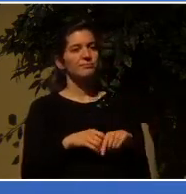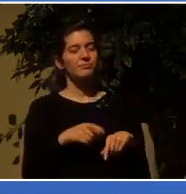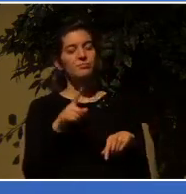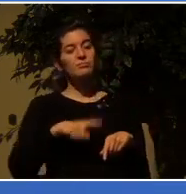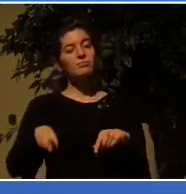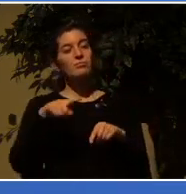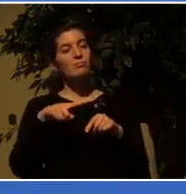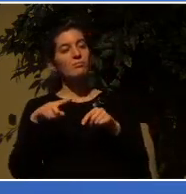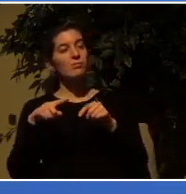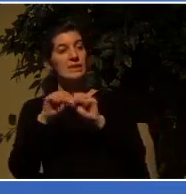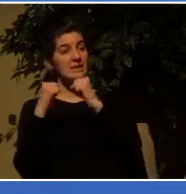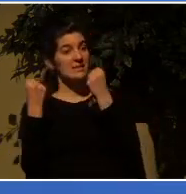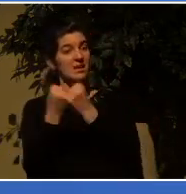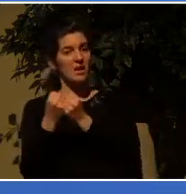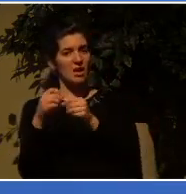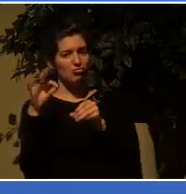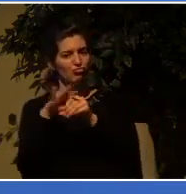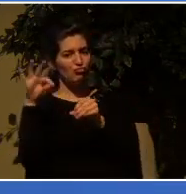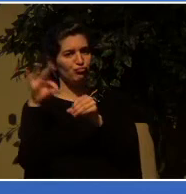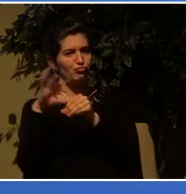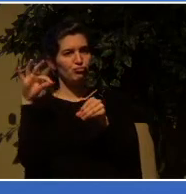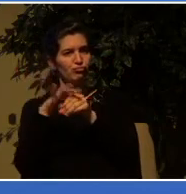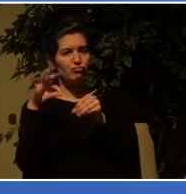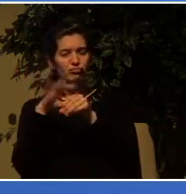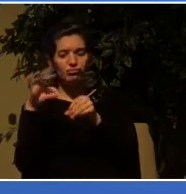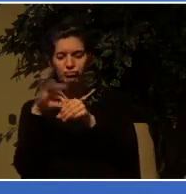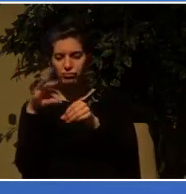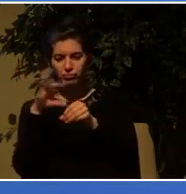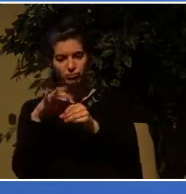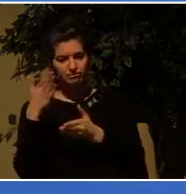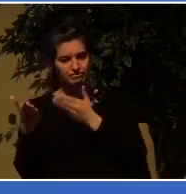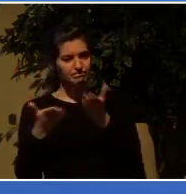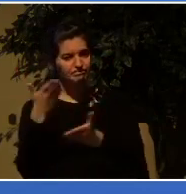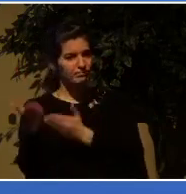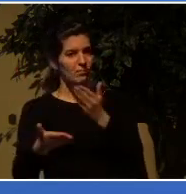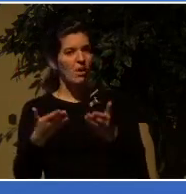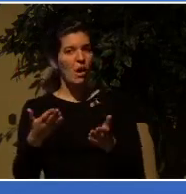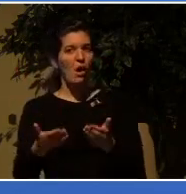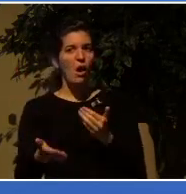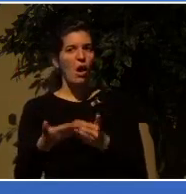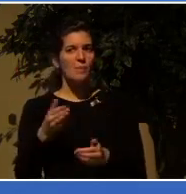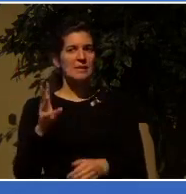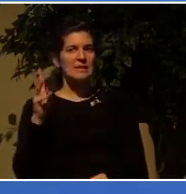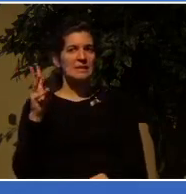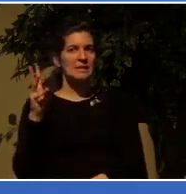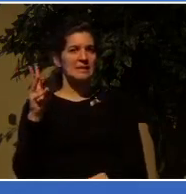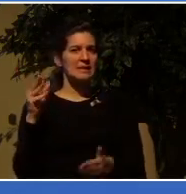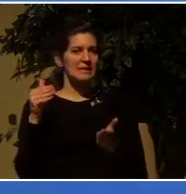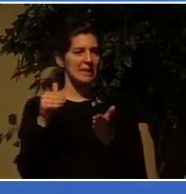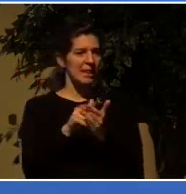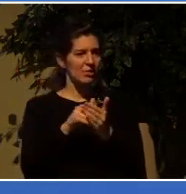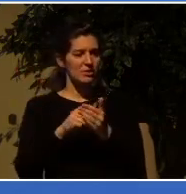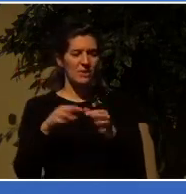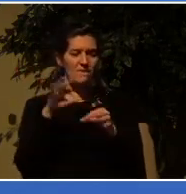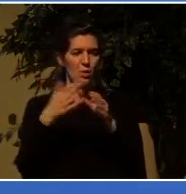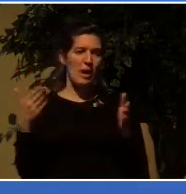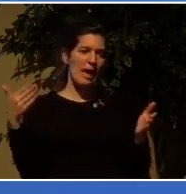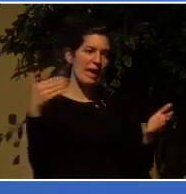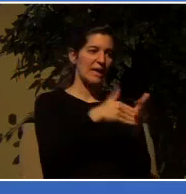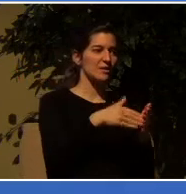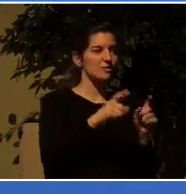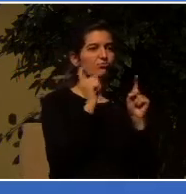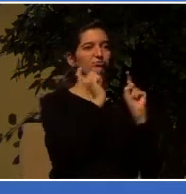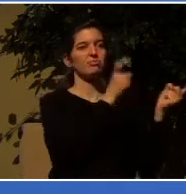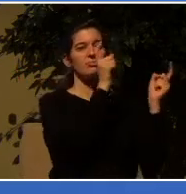and almost 6,000 voted against accrediting the university, and a little over